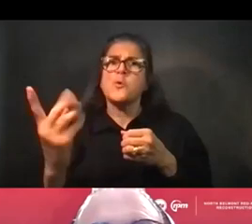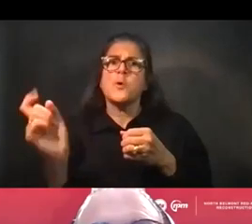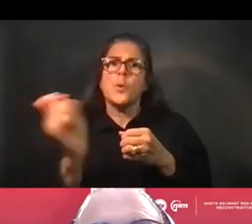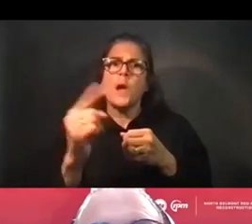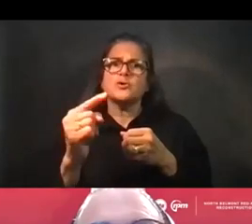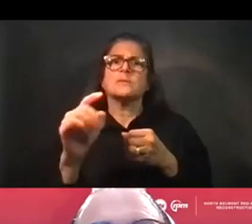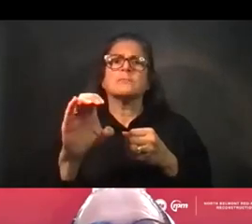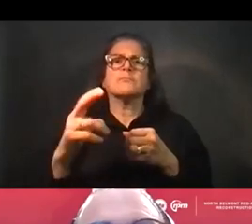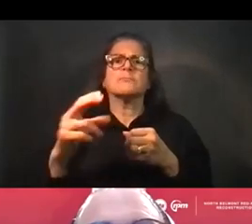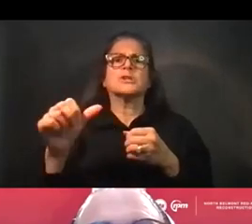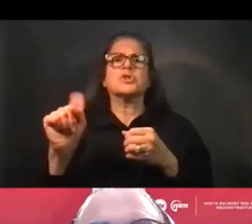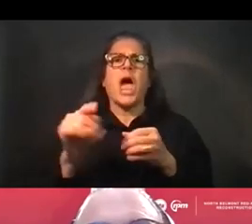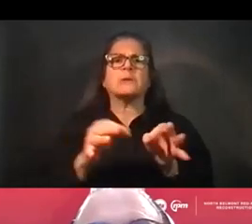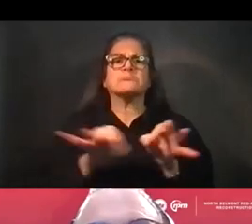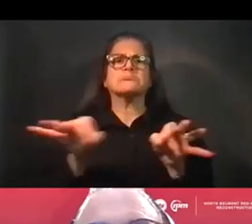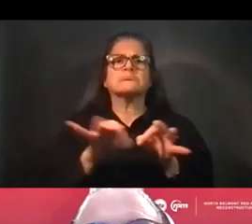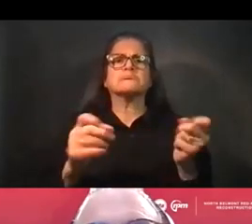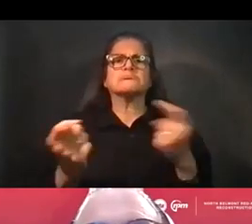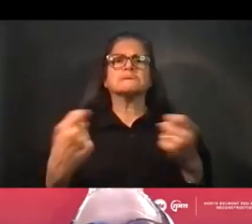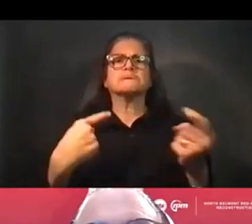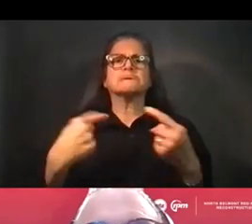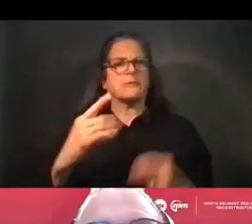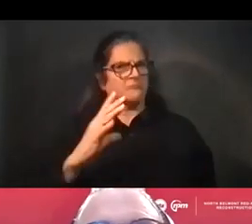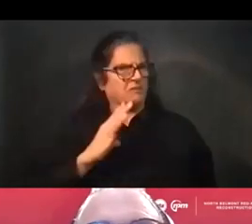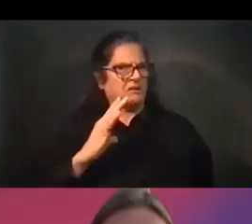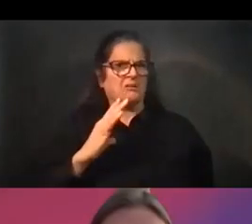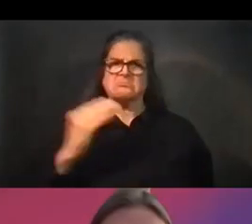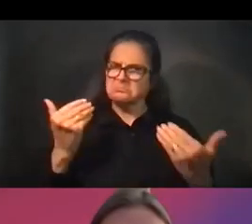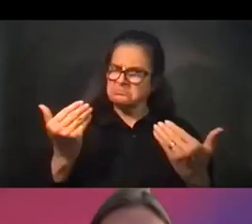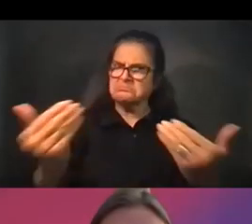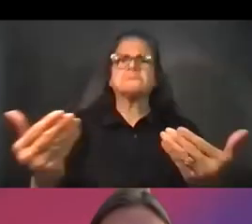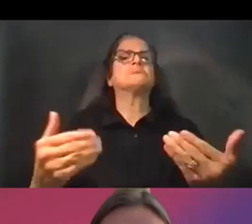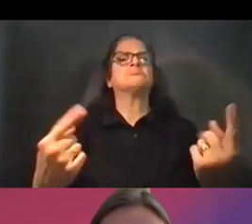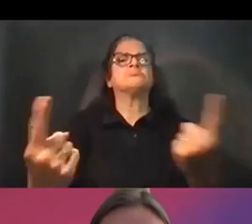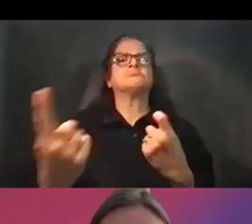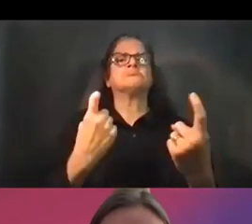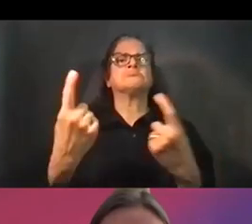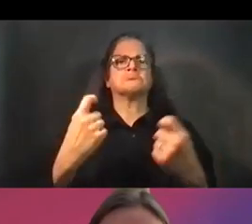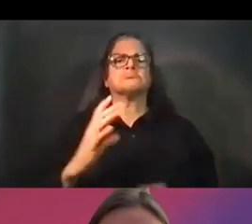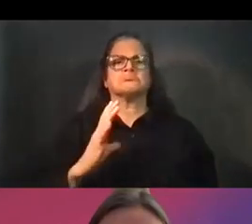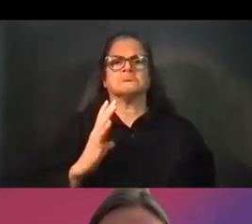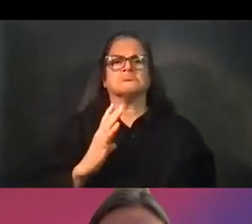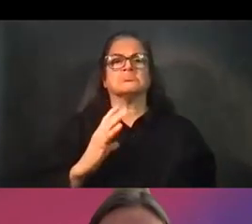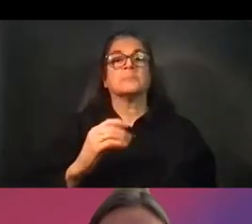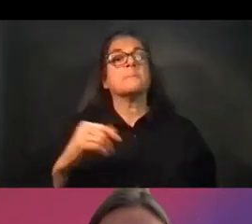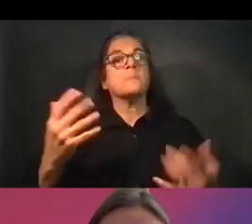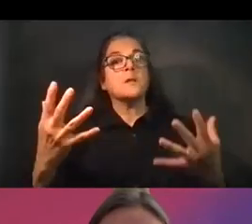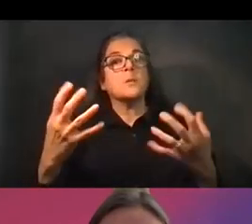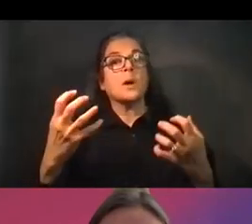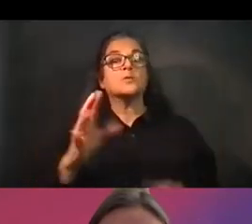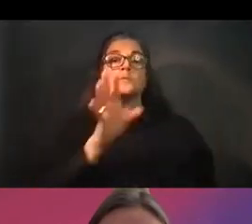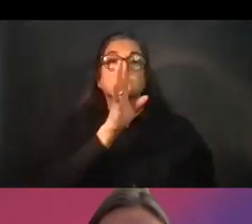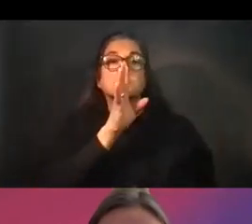People can, if you'd like to keep using that, go ahead and keep using the chat to ask questions. If you would like to voice your question,